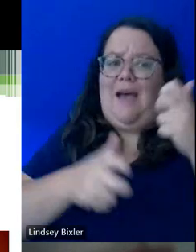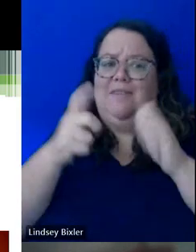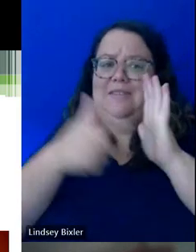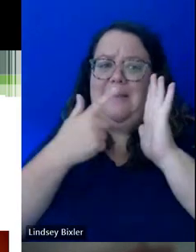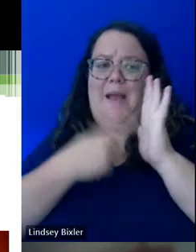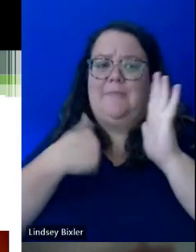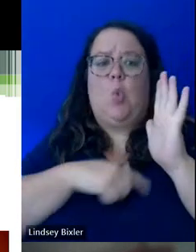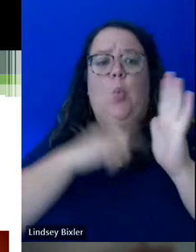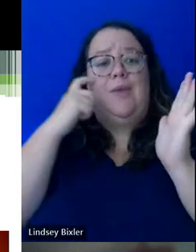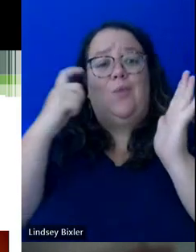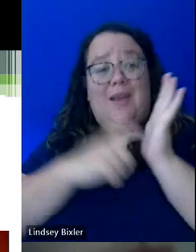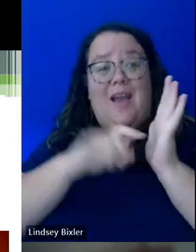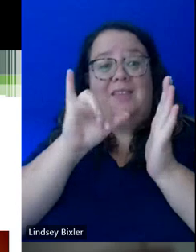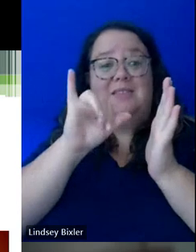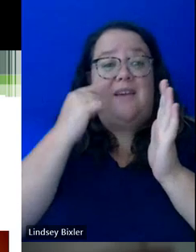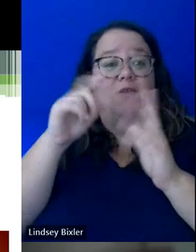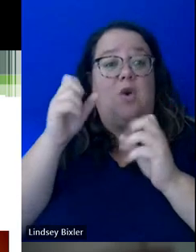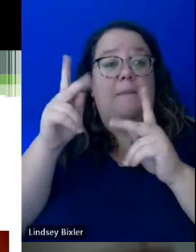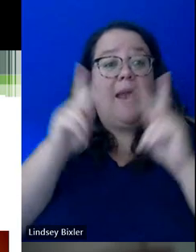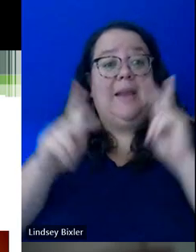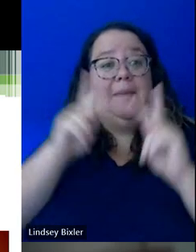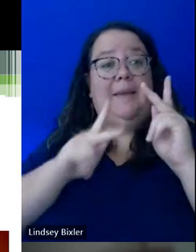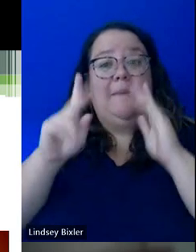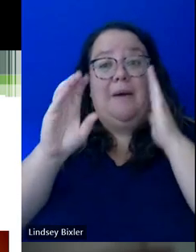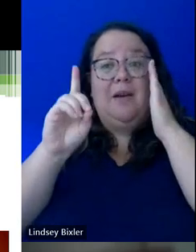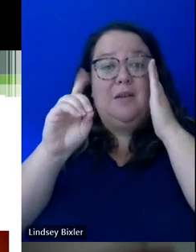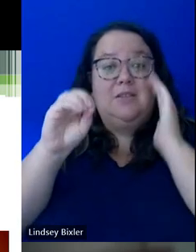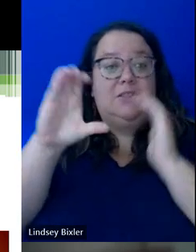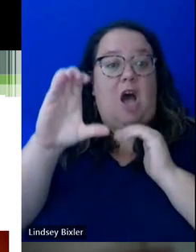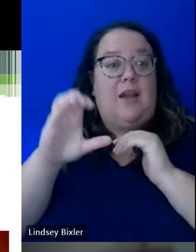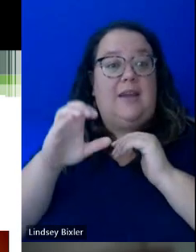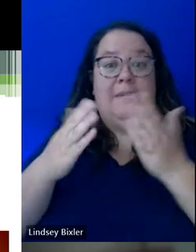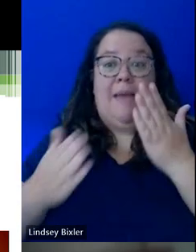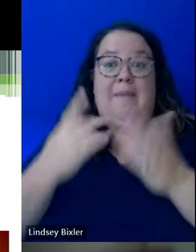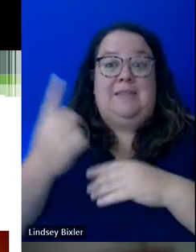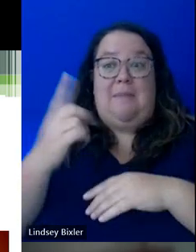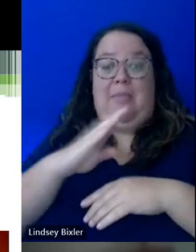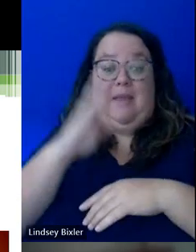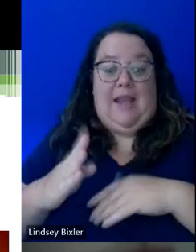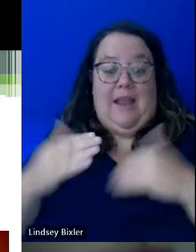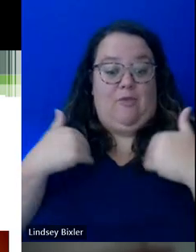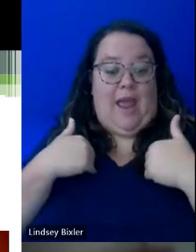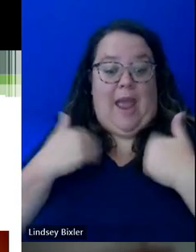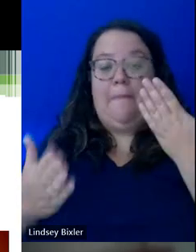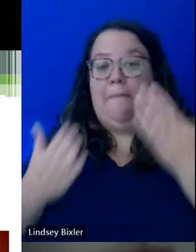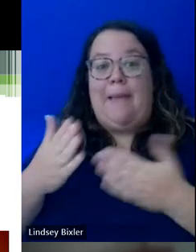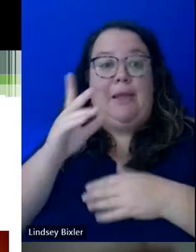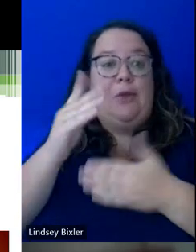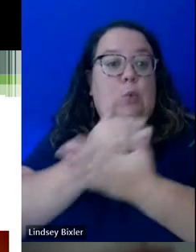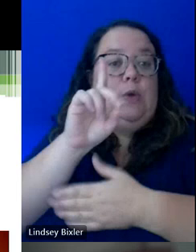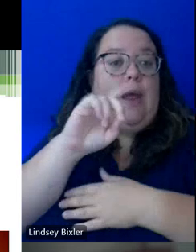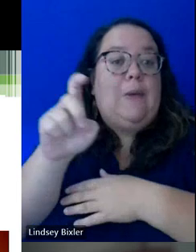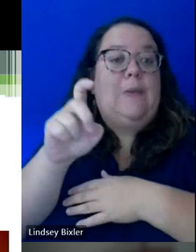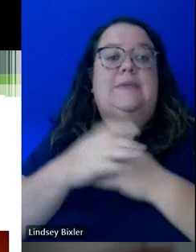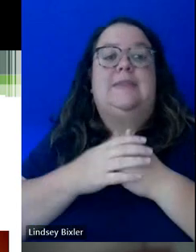that for many people, documentation is something that maybe they've never had. Maybe it's a new diagnosis. Maybe it's something